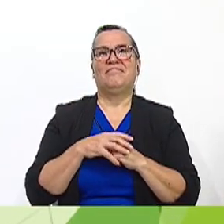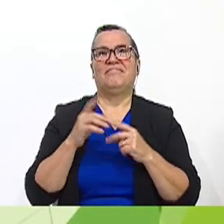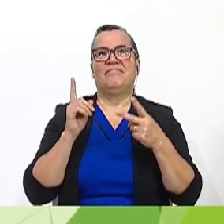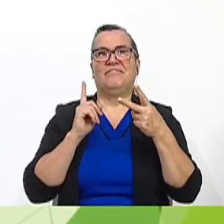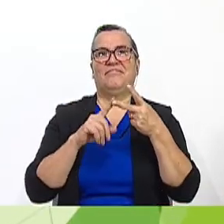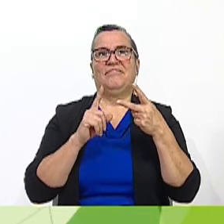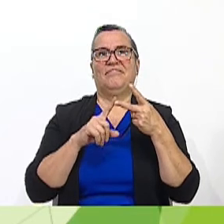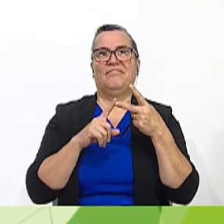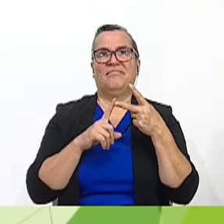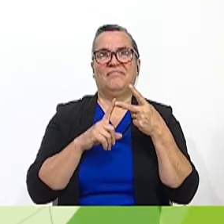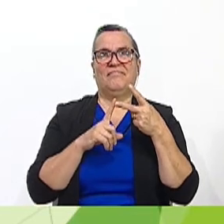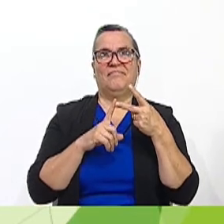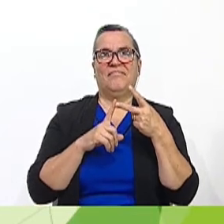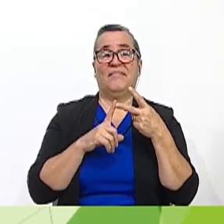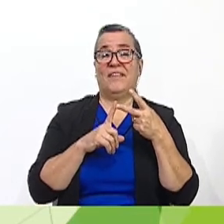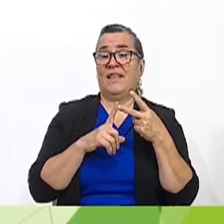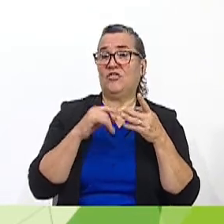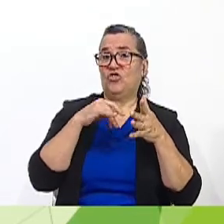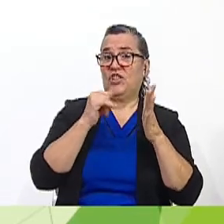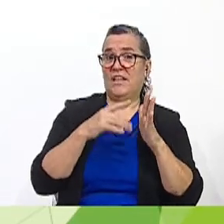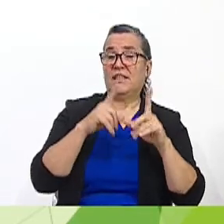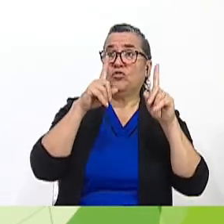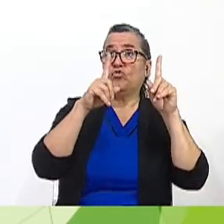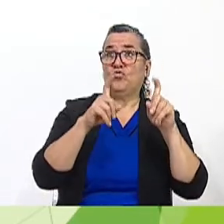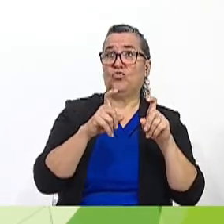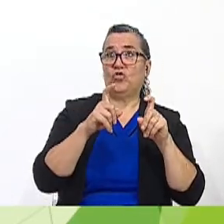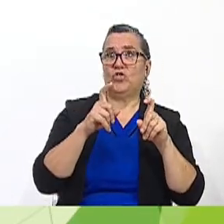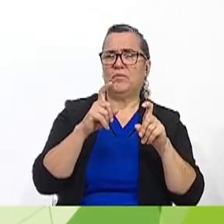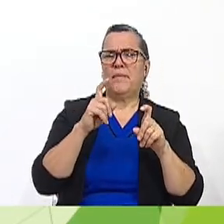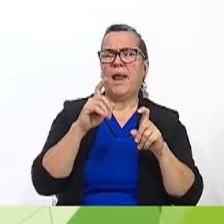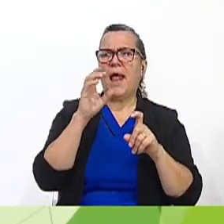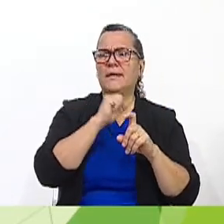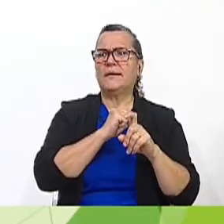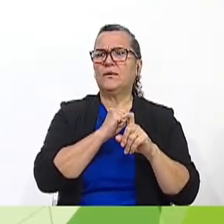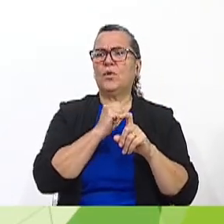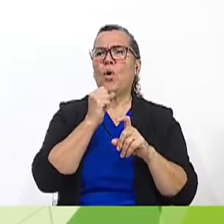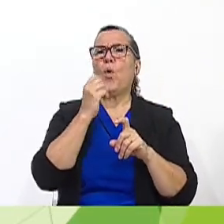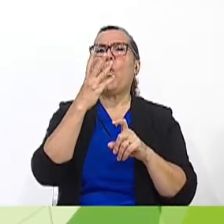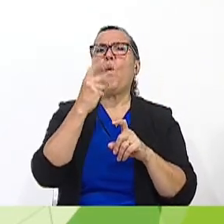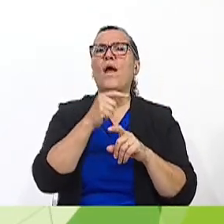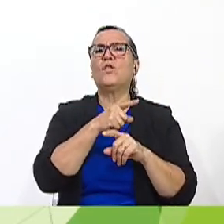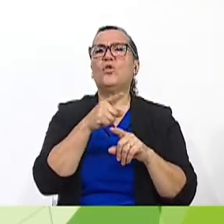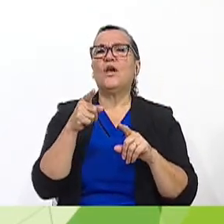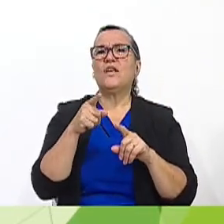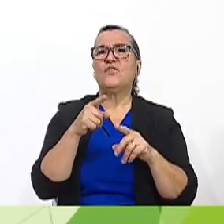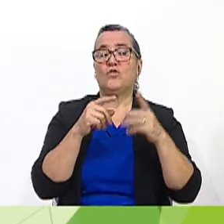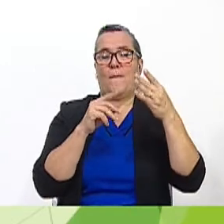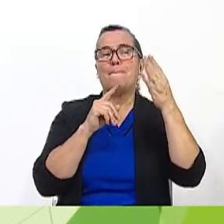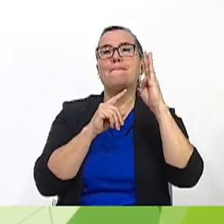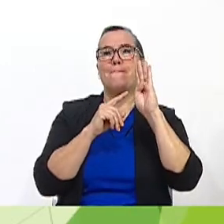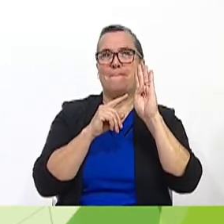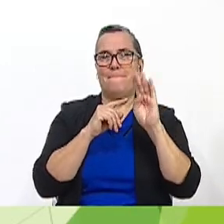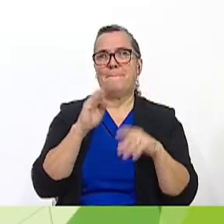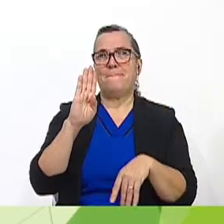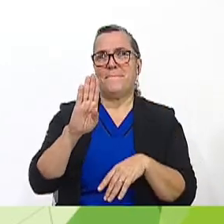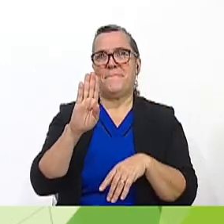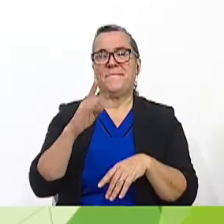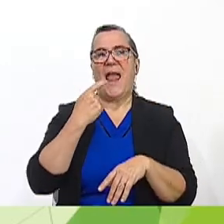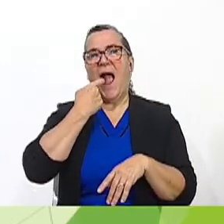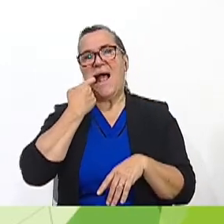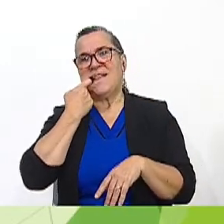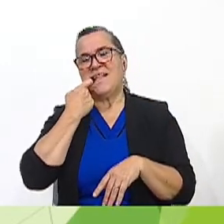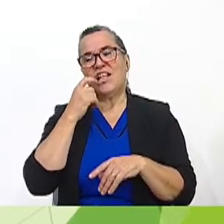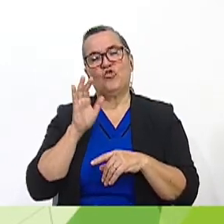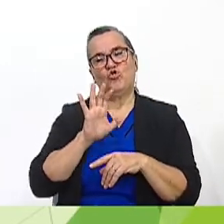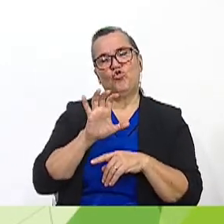The students took a quiz to figure out how much they might, option B, be addicted to